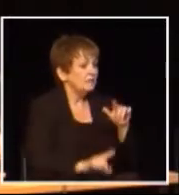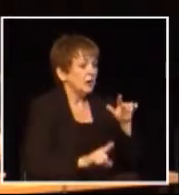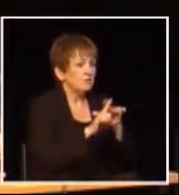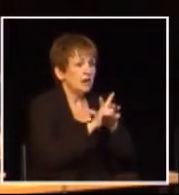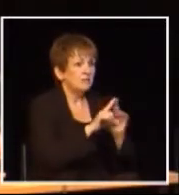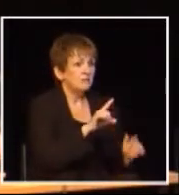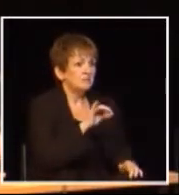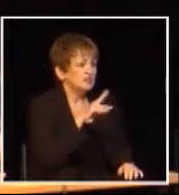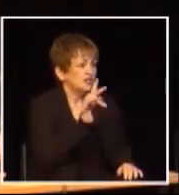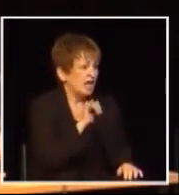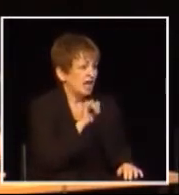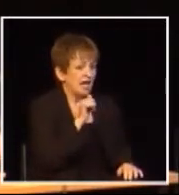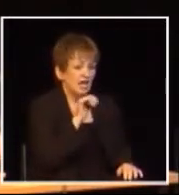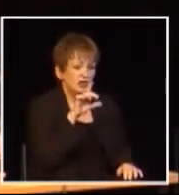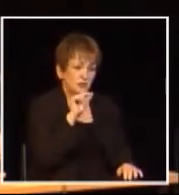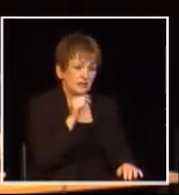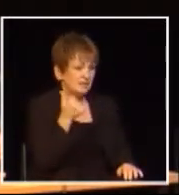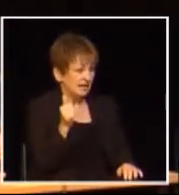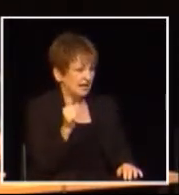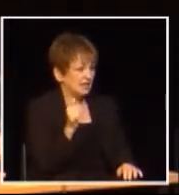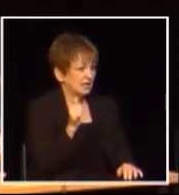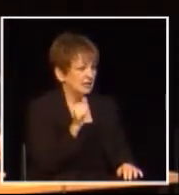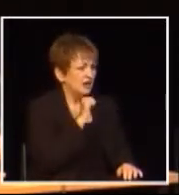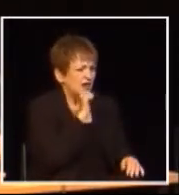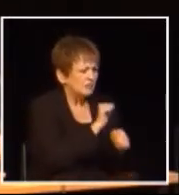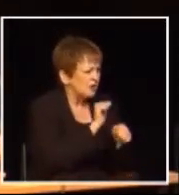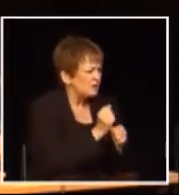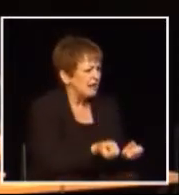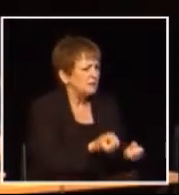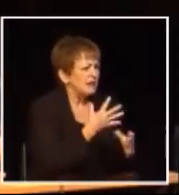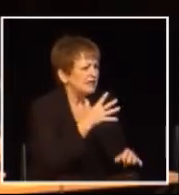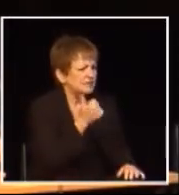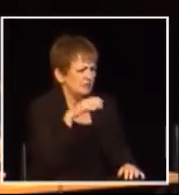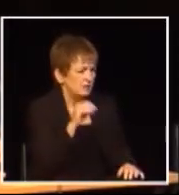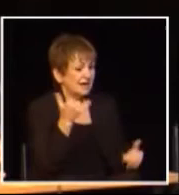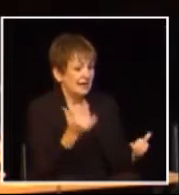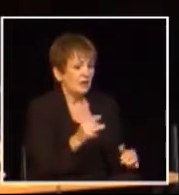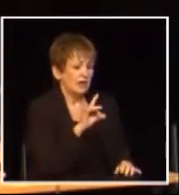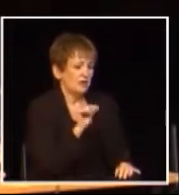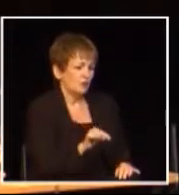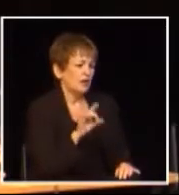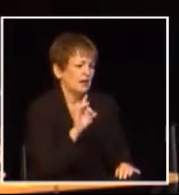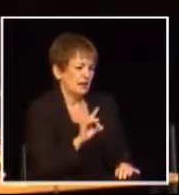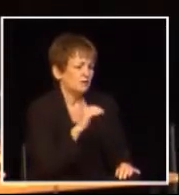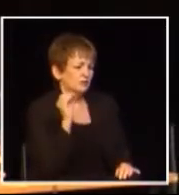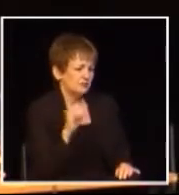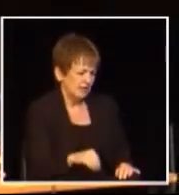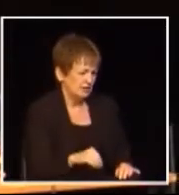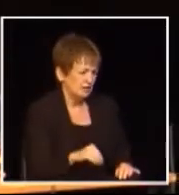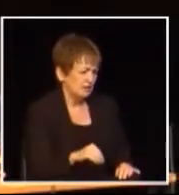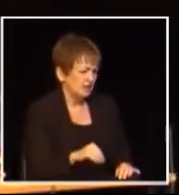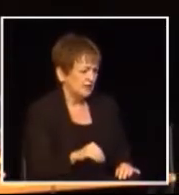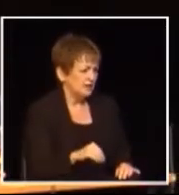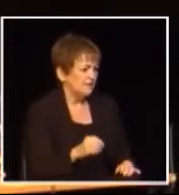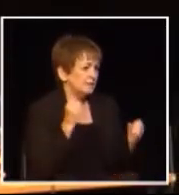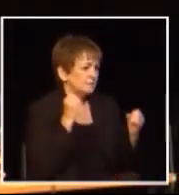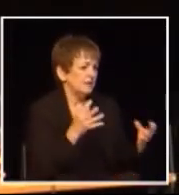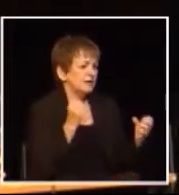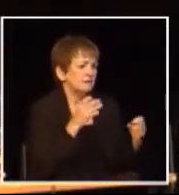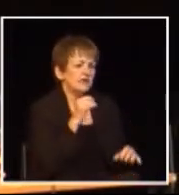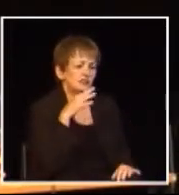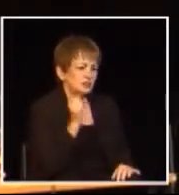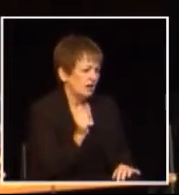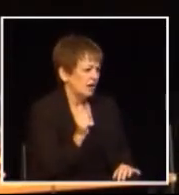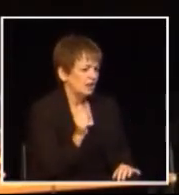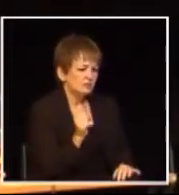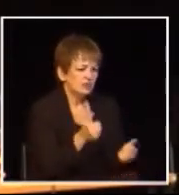in on July 1st 2010 unemployment was 7.4% in BC today it's at 8.8% that's a loss